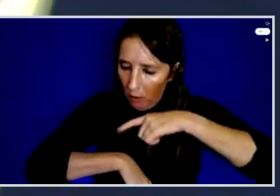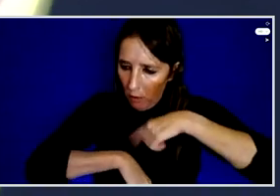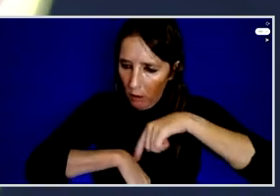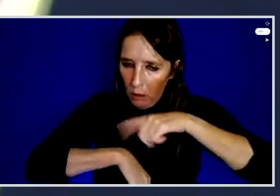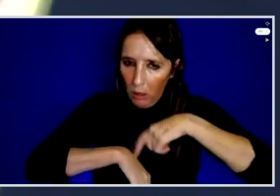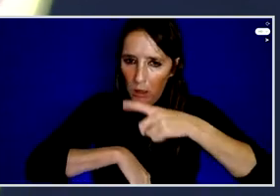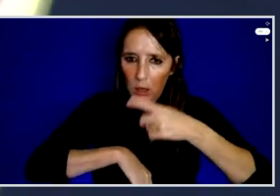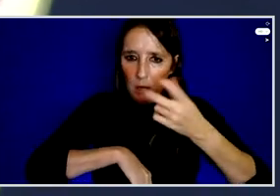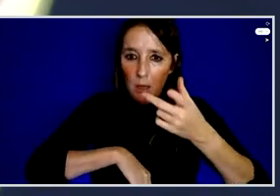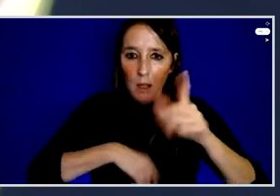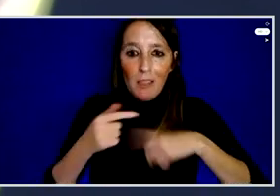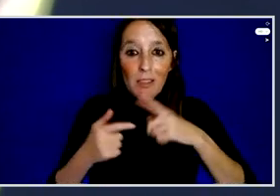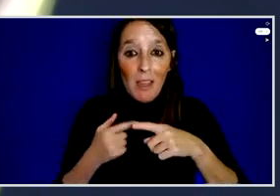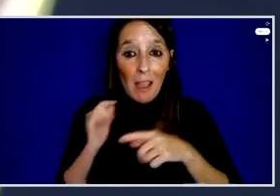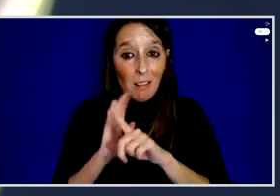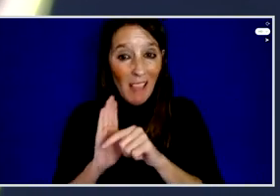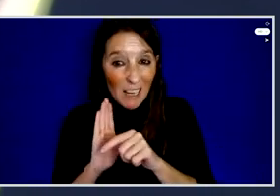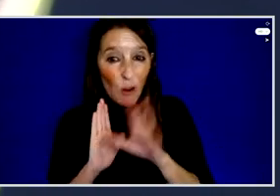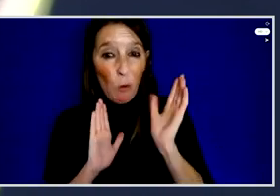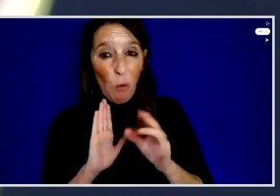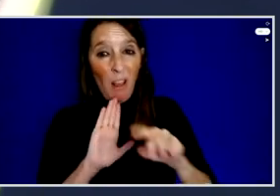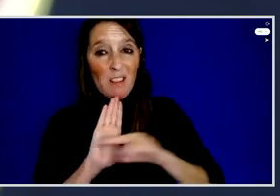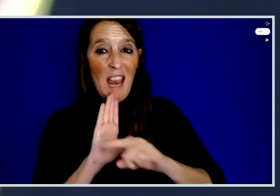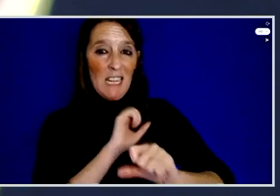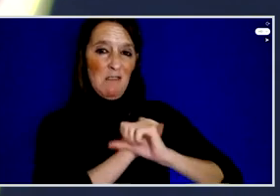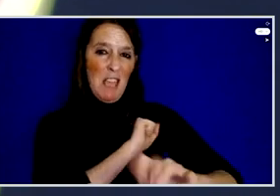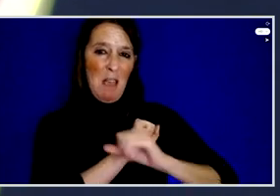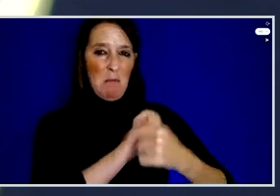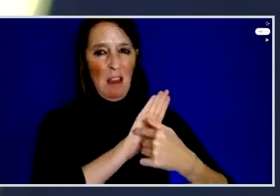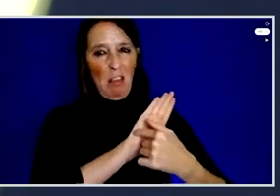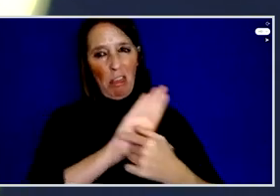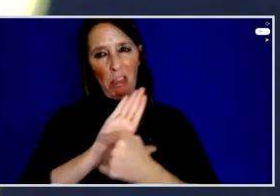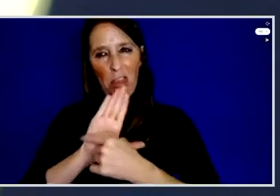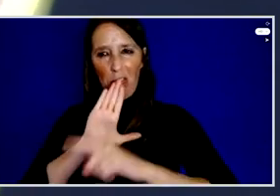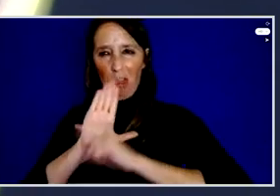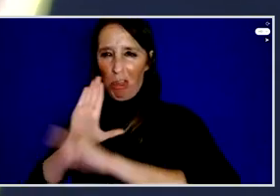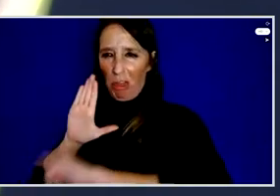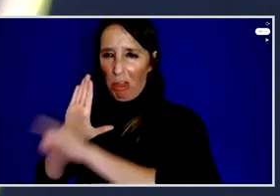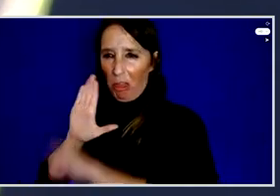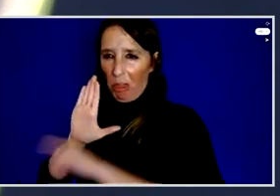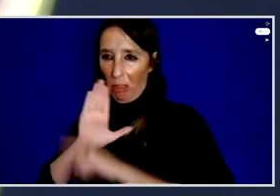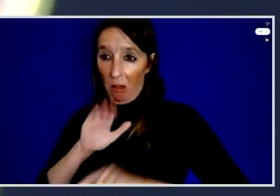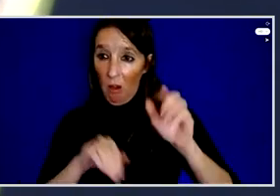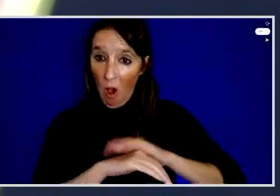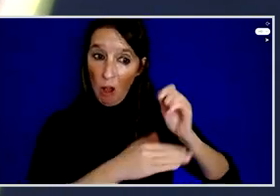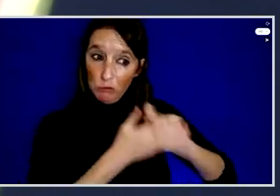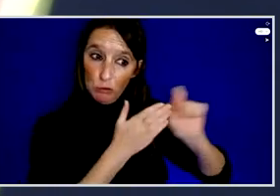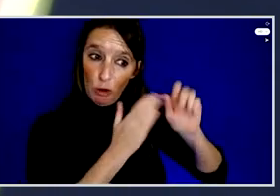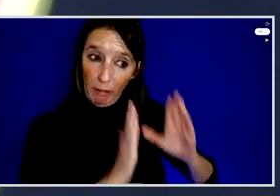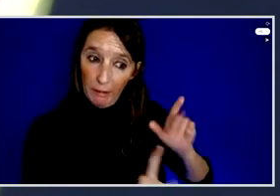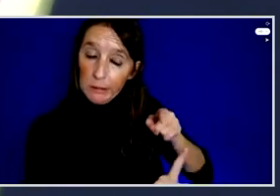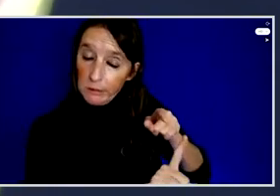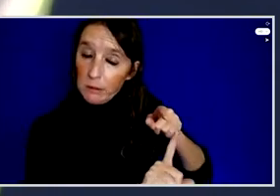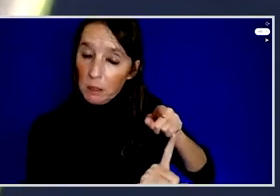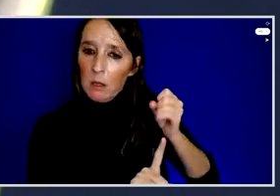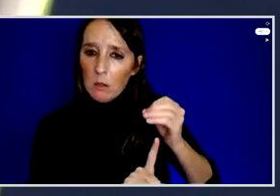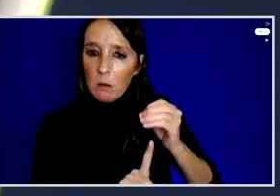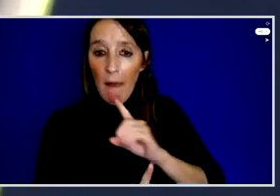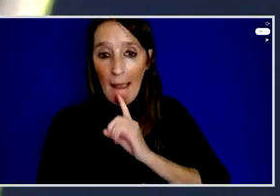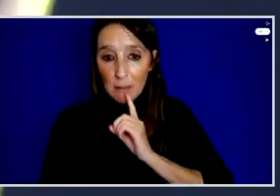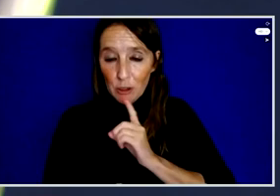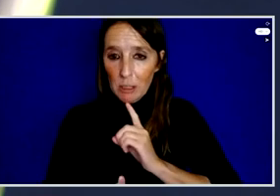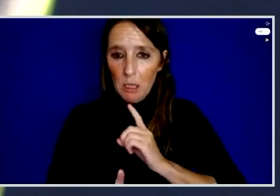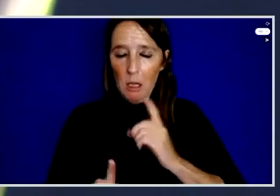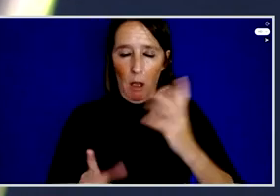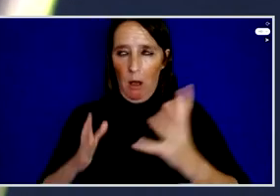smear campaigns against journalists you know and other ways of pressure and like spying on journalists like actually defending yourself becomes one